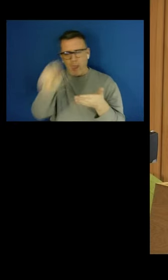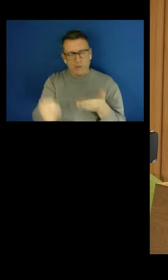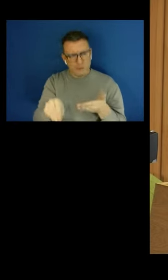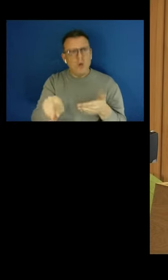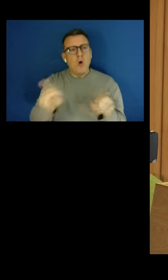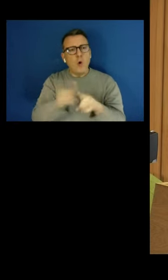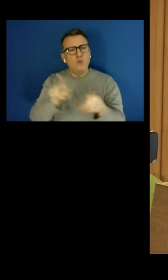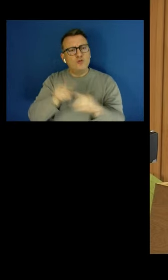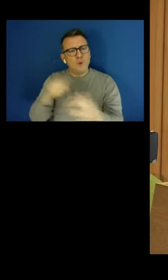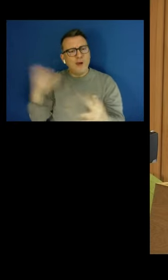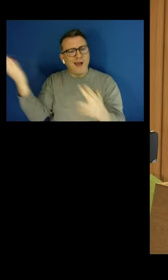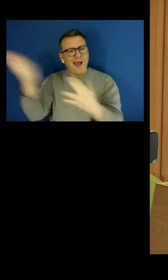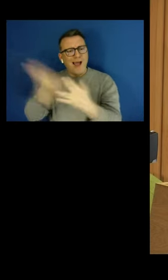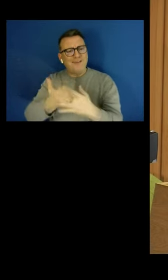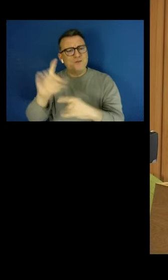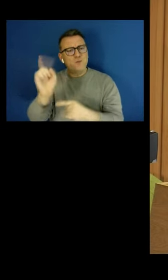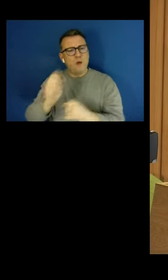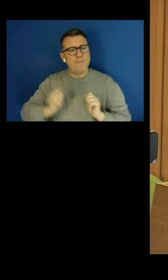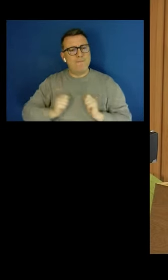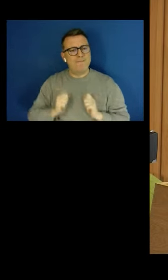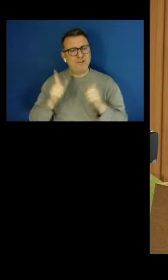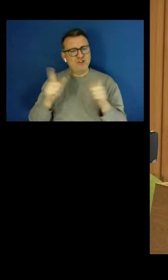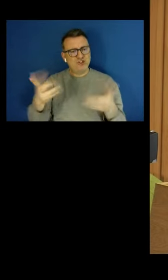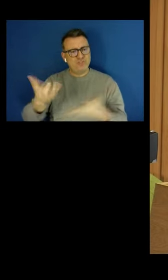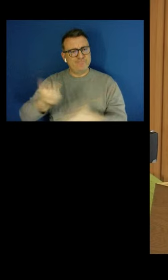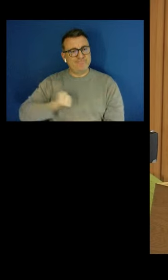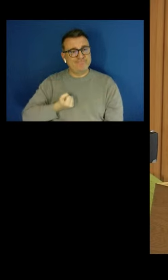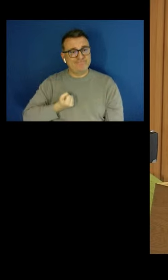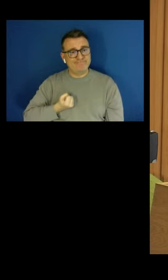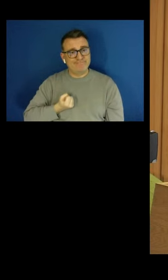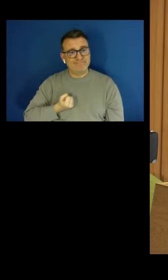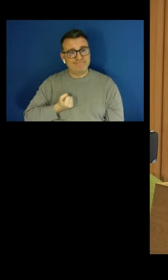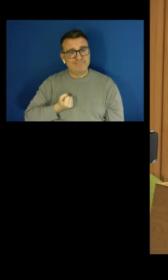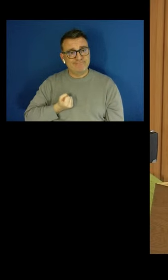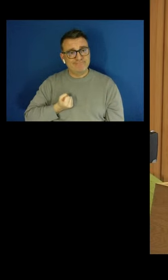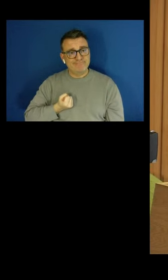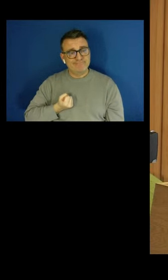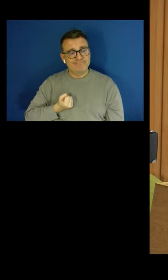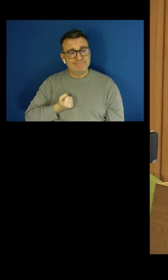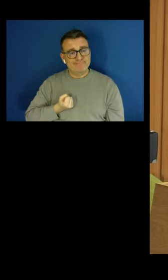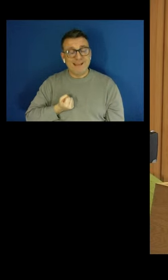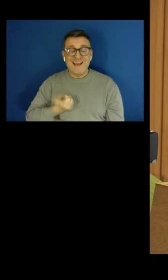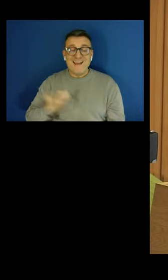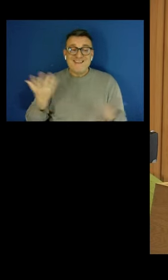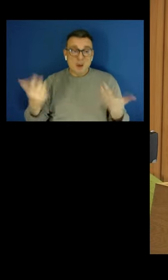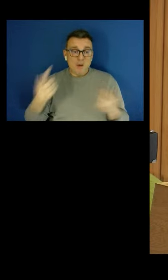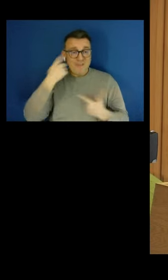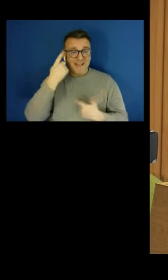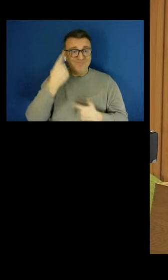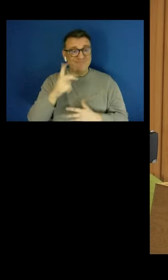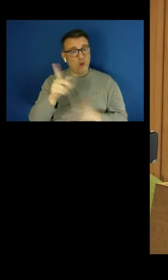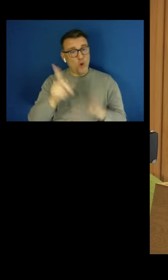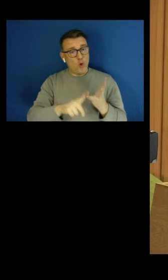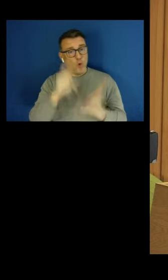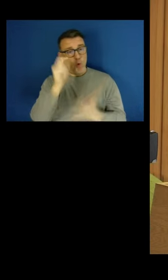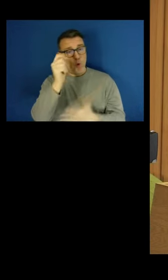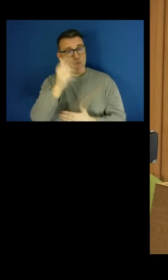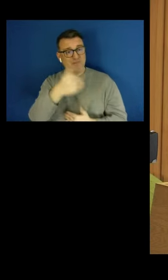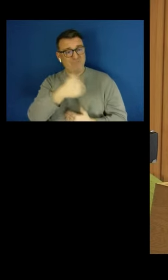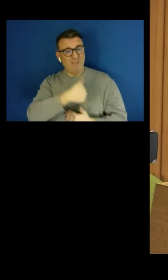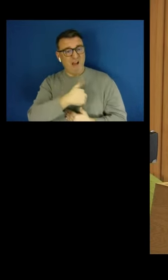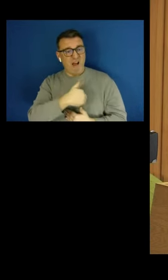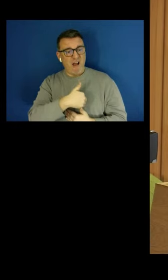think the firm has undergone quite a dramatic change of heart since that Supreme Court decision.